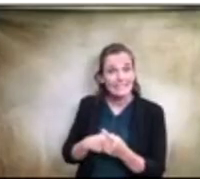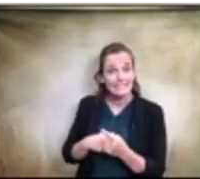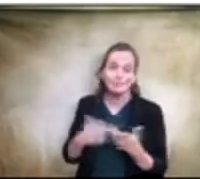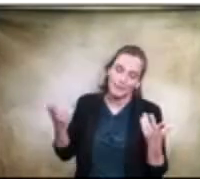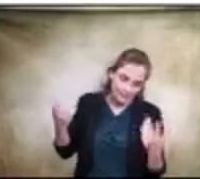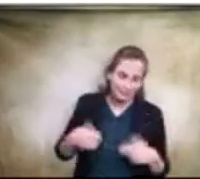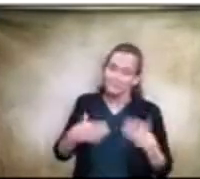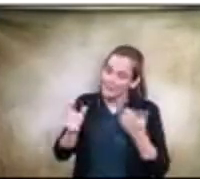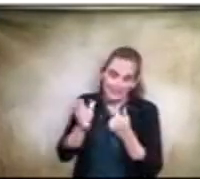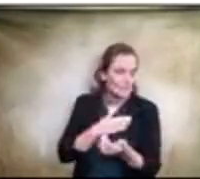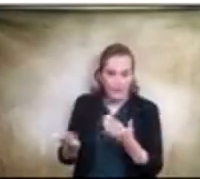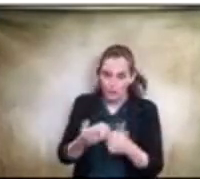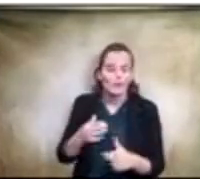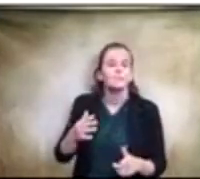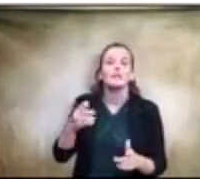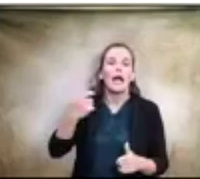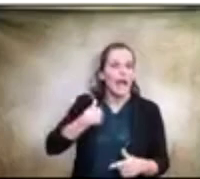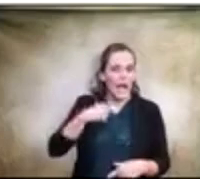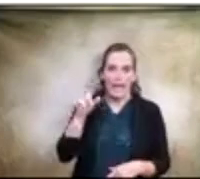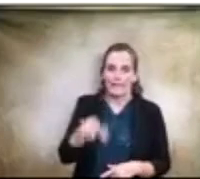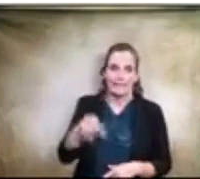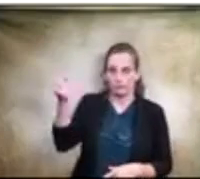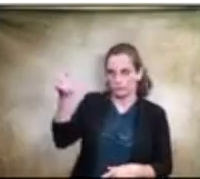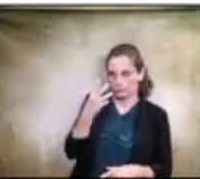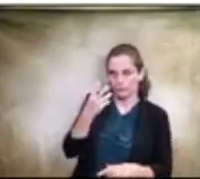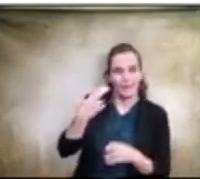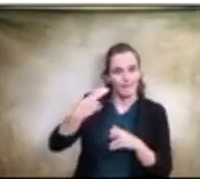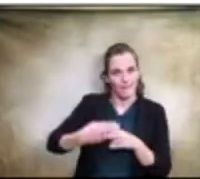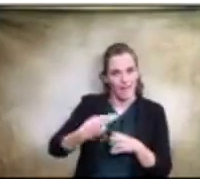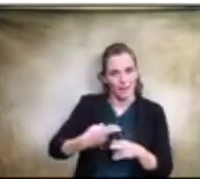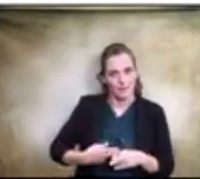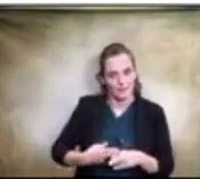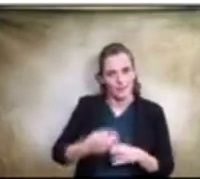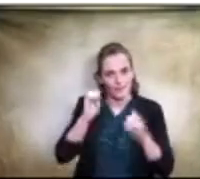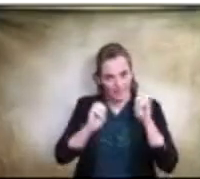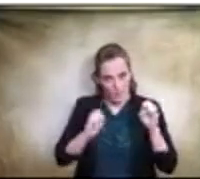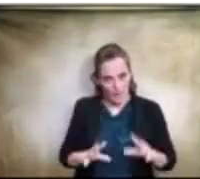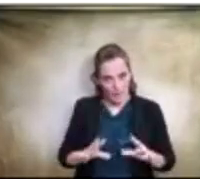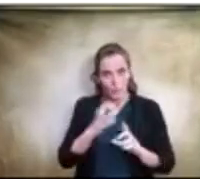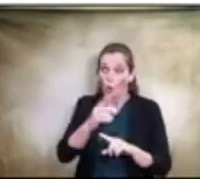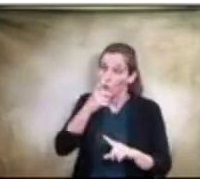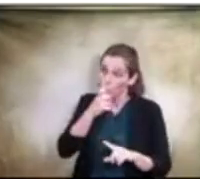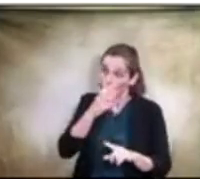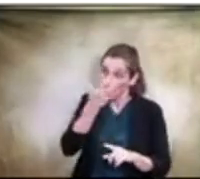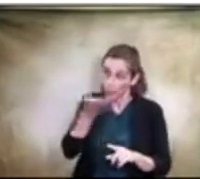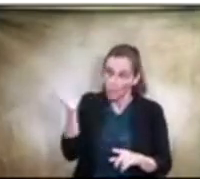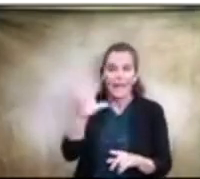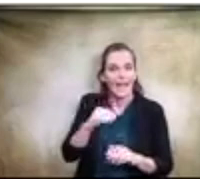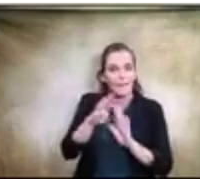matter. I just need the evaluator's names and who they are and their background for this one also. Yeah.